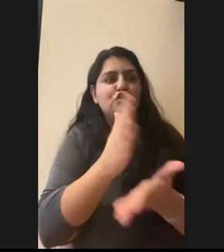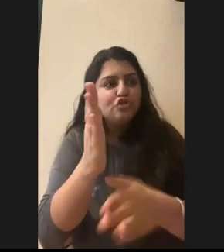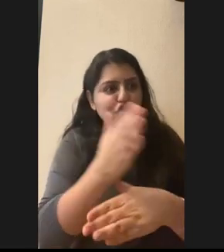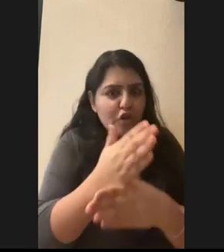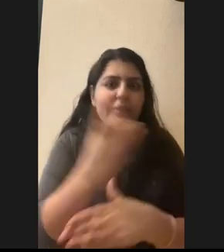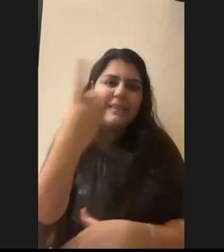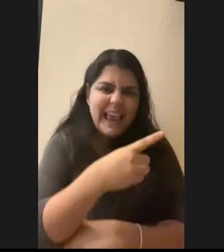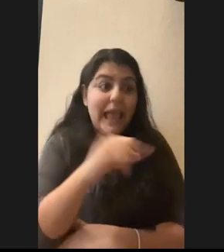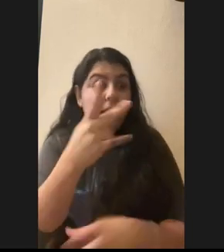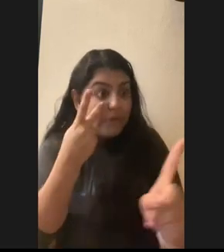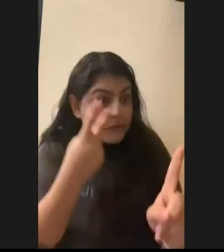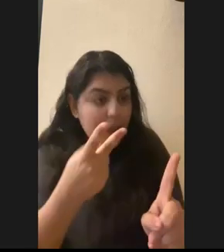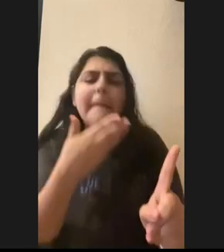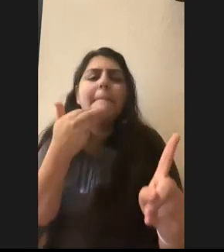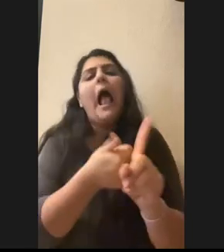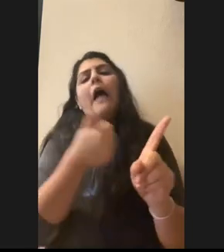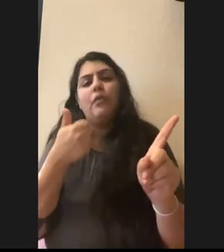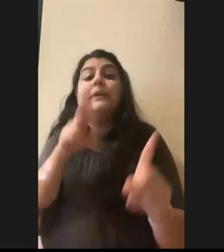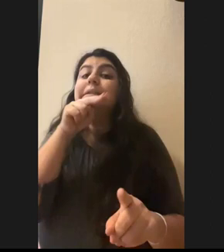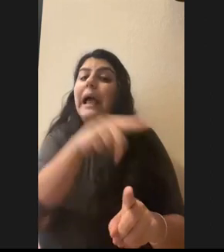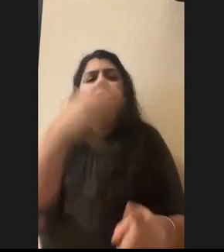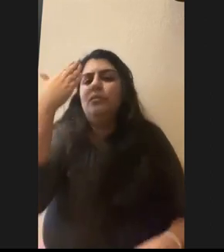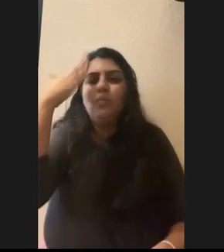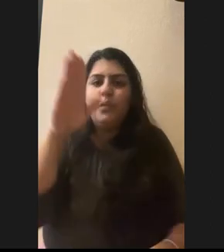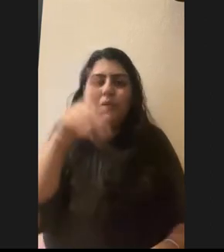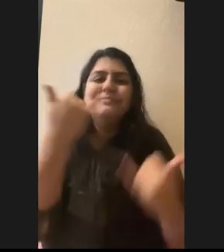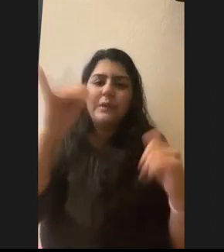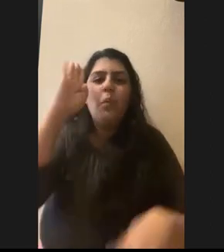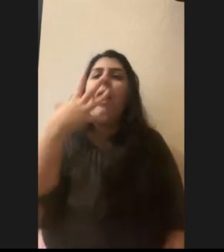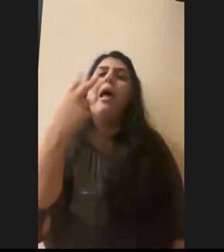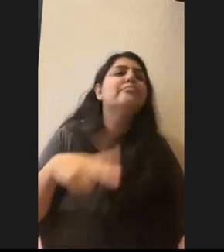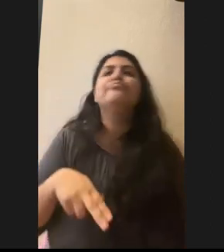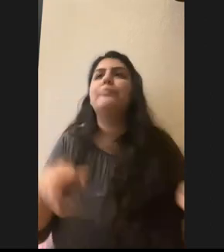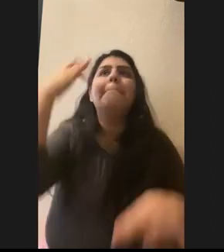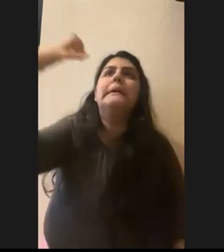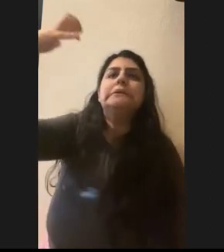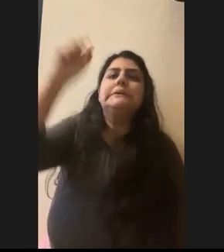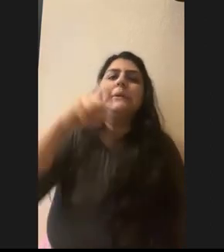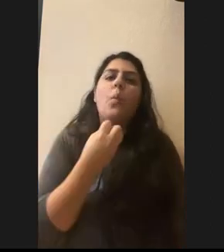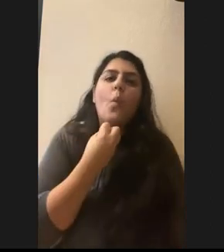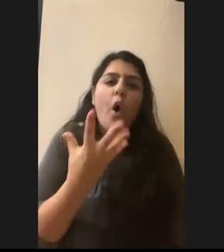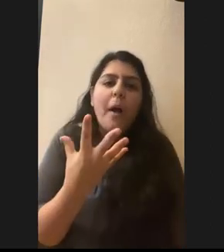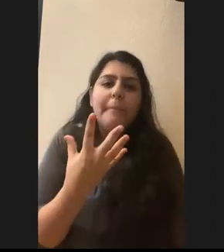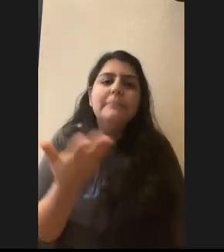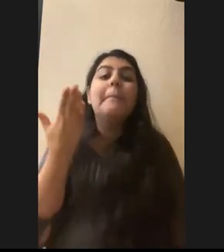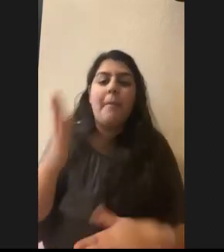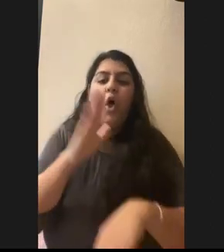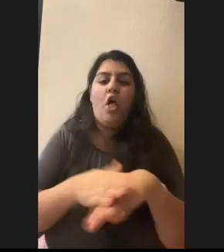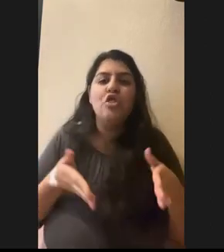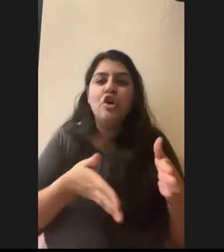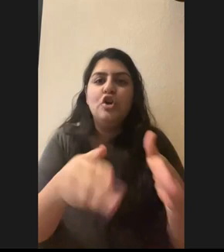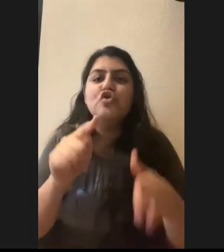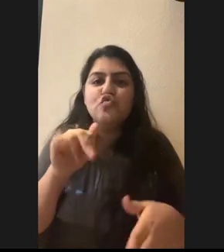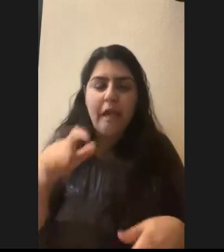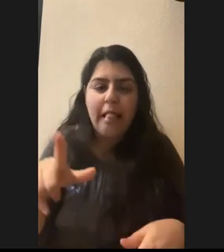just avoid them. you do see them like snakes, they're not going to know. They're still going to be out there because it's sunny. They want to get warm. So they may be on the trail. Um,